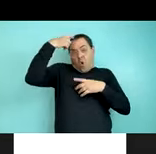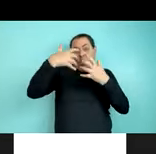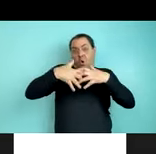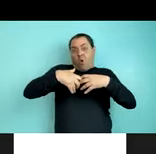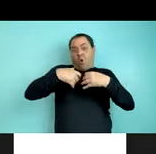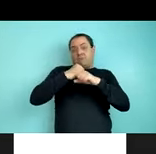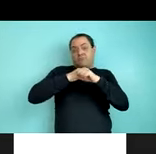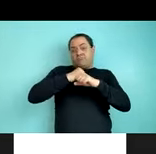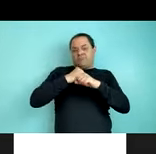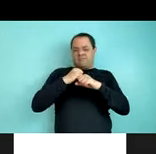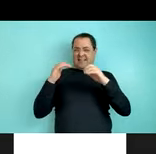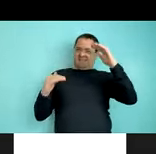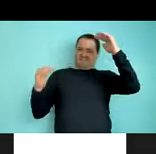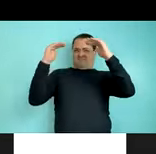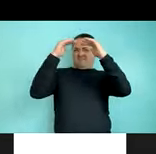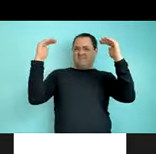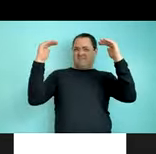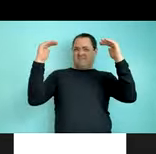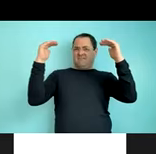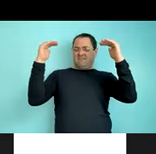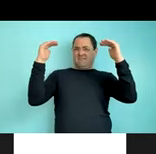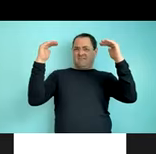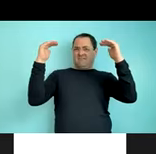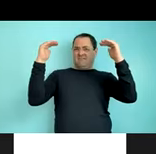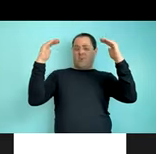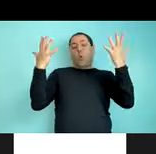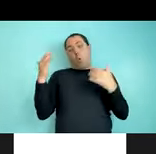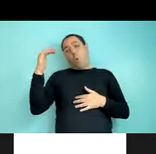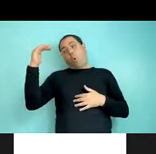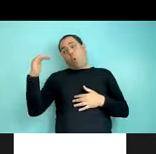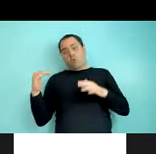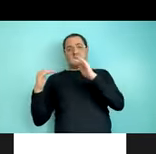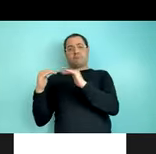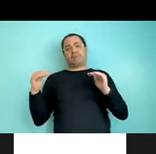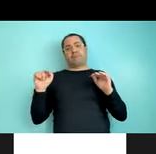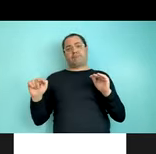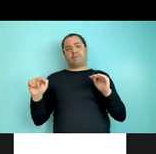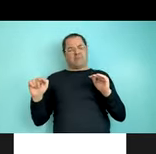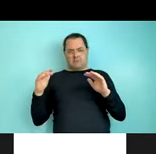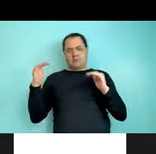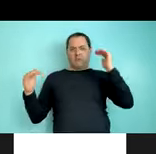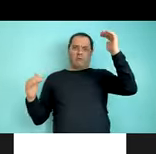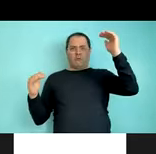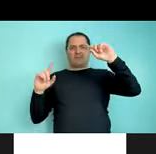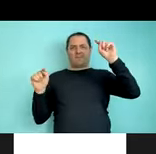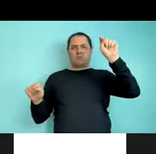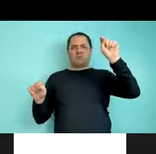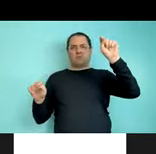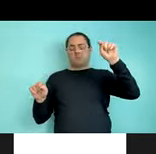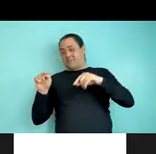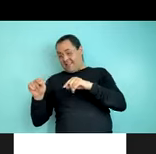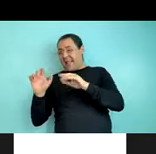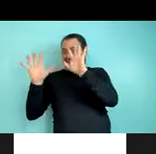then we might expect everybody to look like our silent gestures. Instead, what we're seeing is that folks who are learning a language are